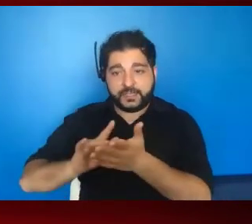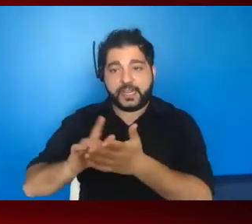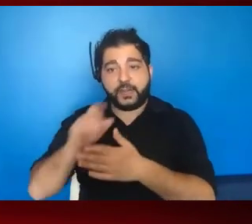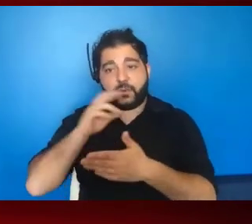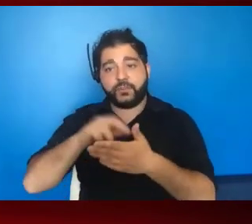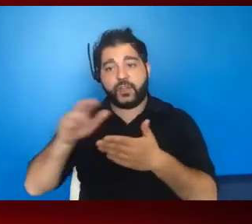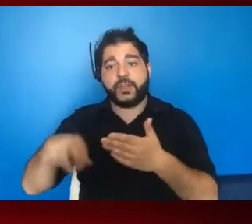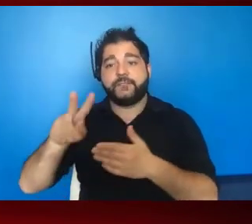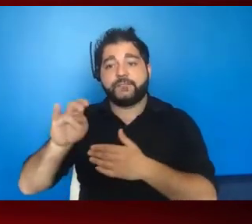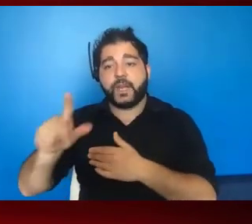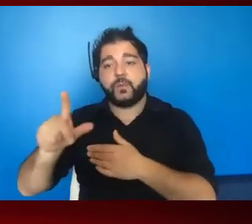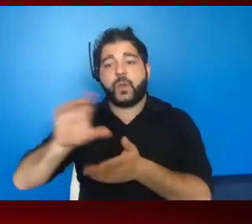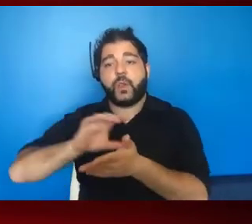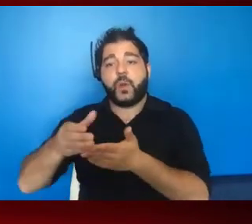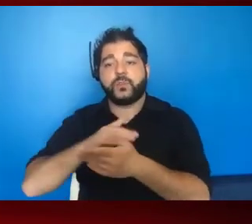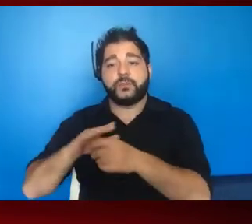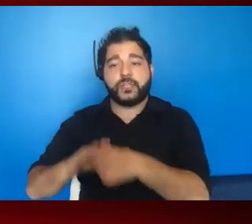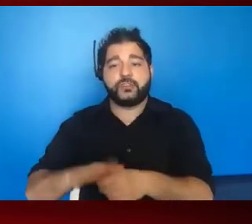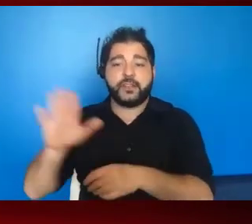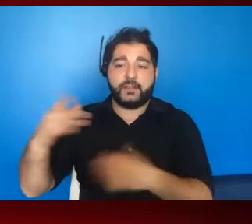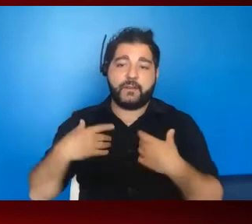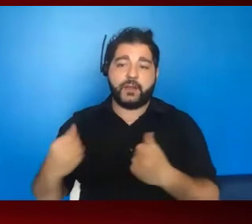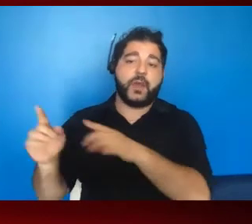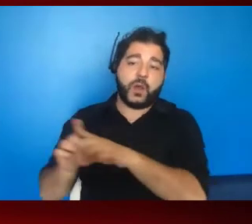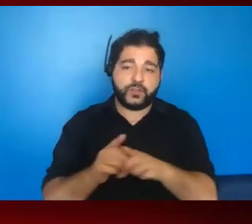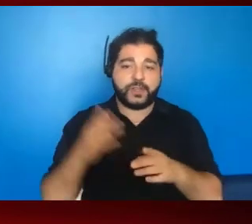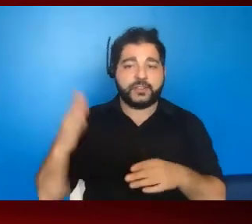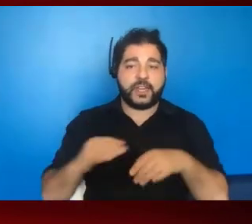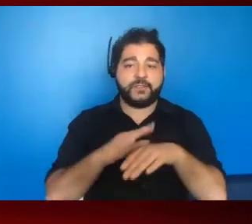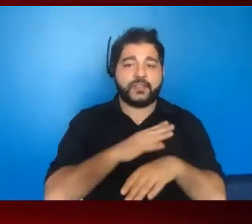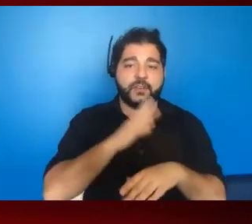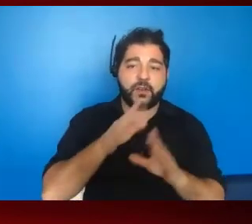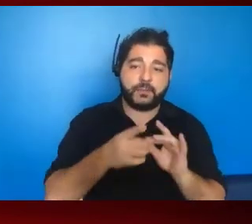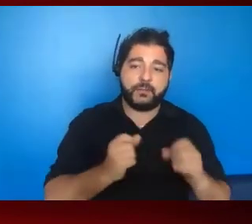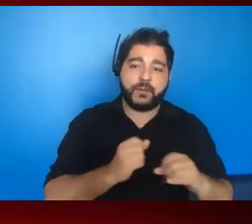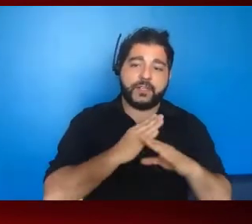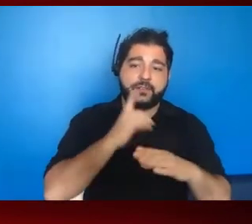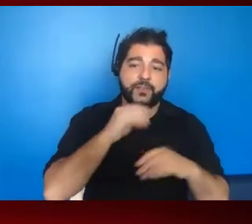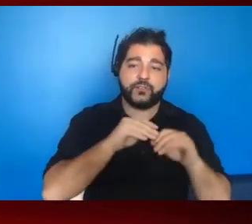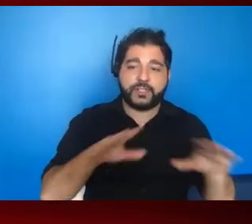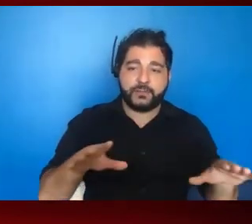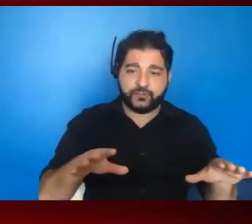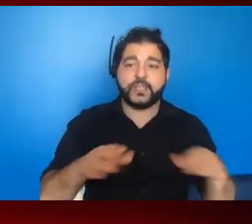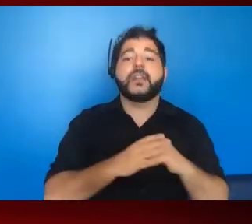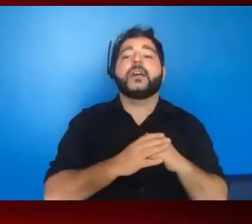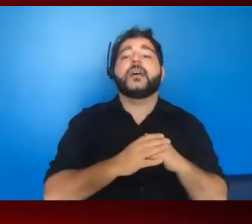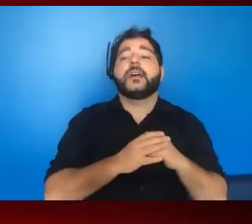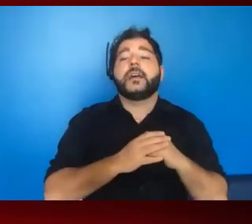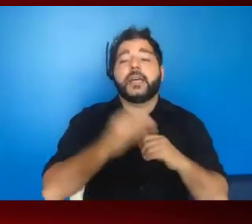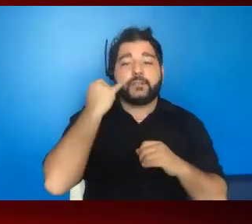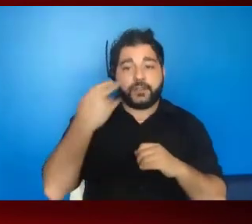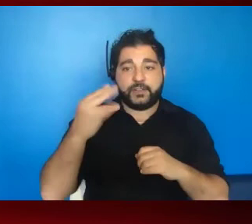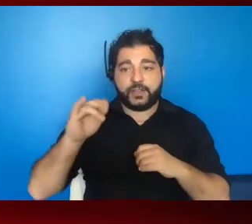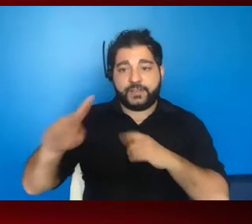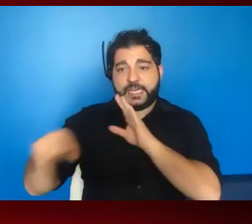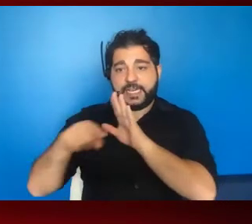viral load suppression and their health, as well as that side effect I talked about, prevention of transmission. If they're HIV negative